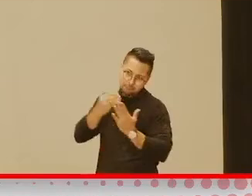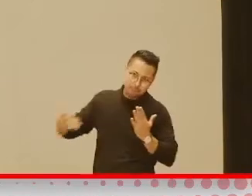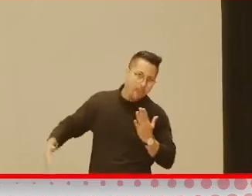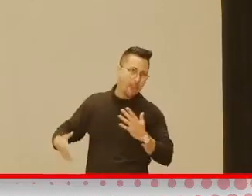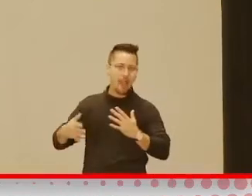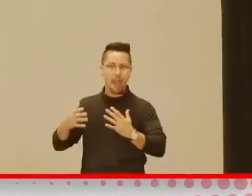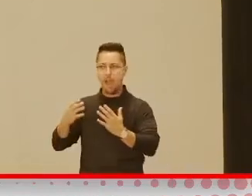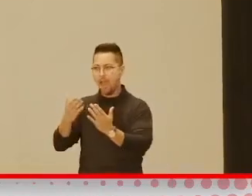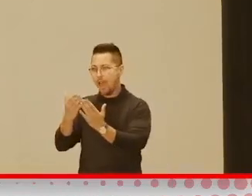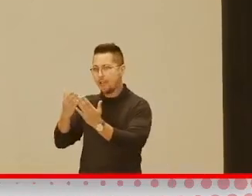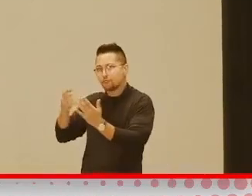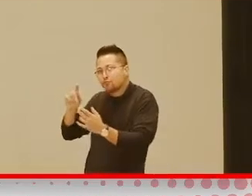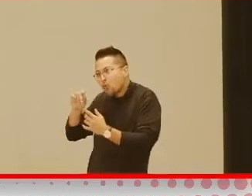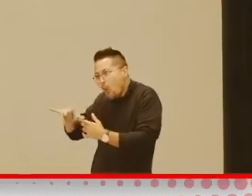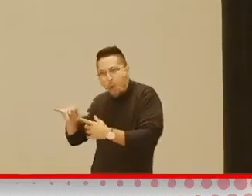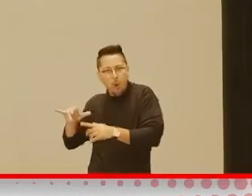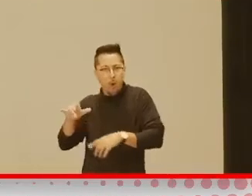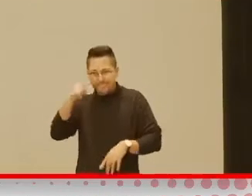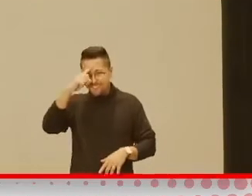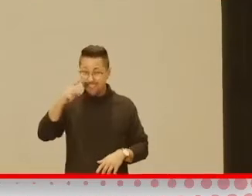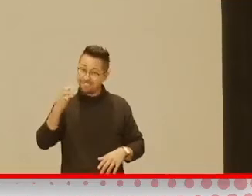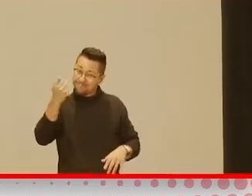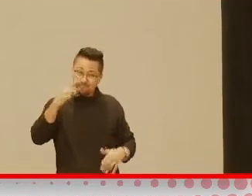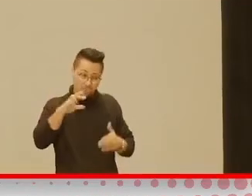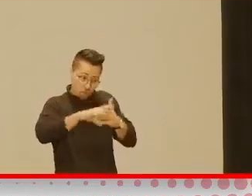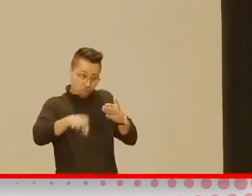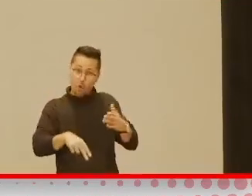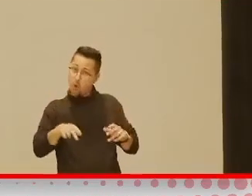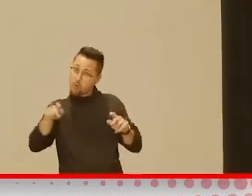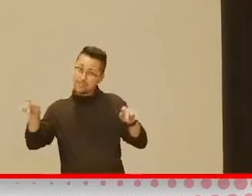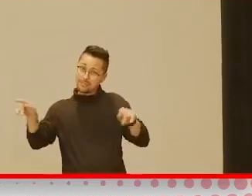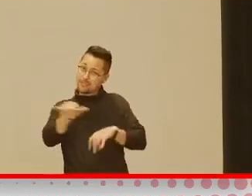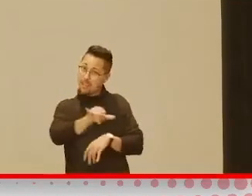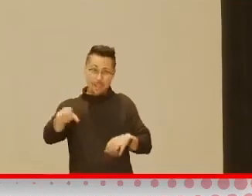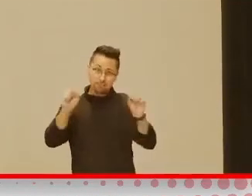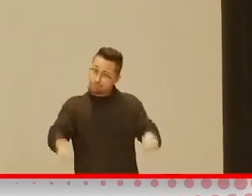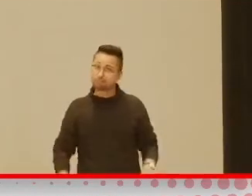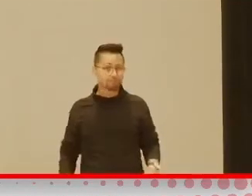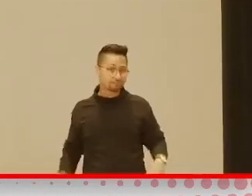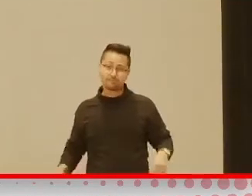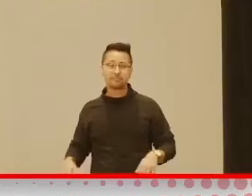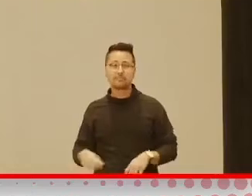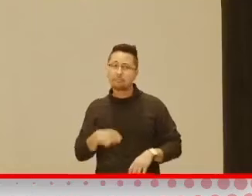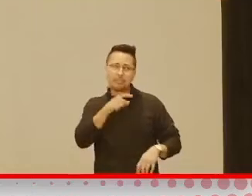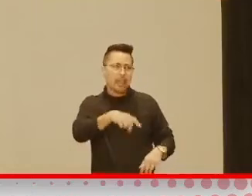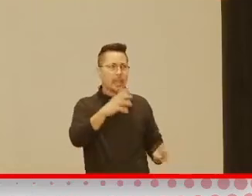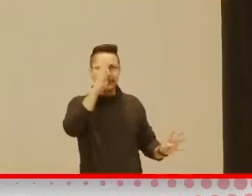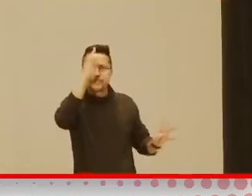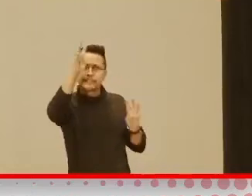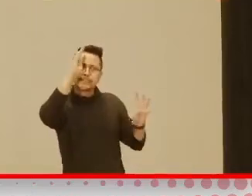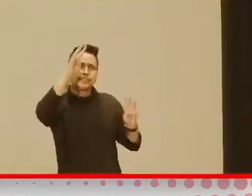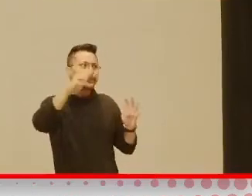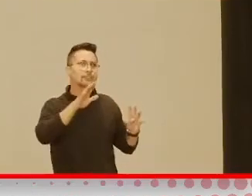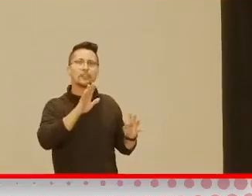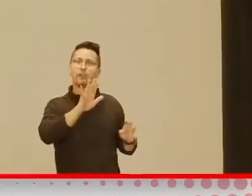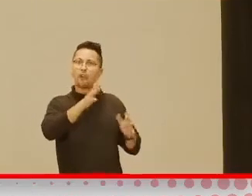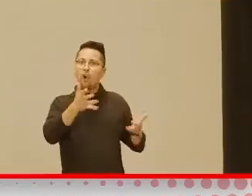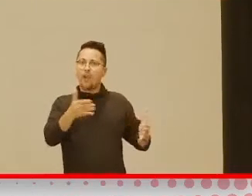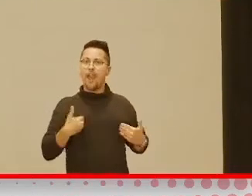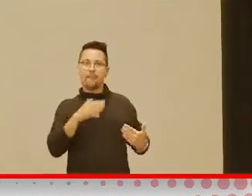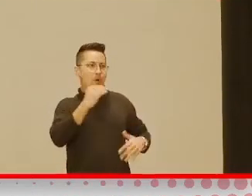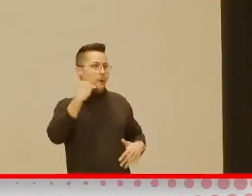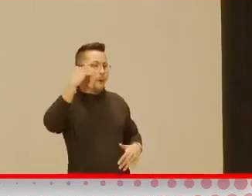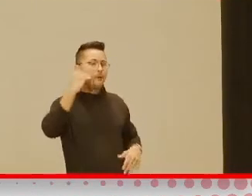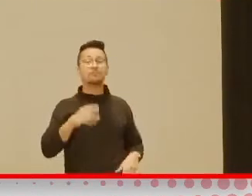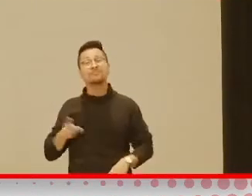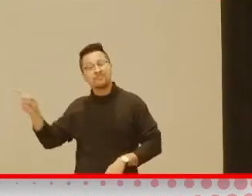you know, result and the same learning experience. There's a lot of things you can do with stuff right around your house. Everybody has one of these